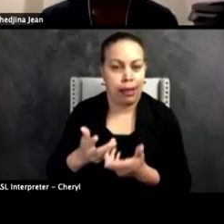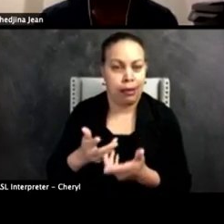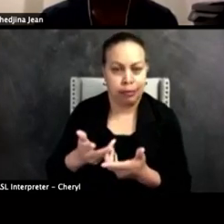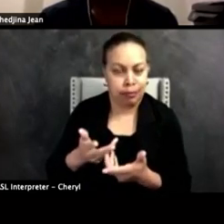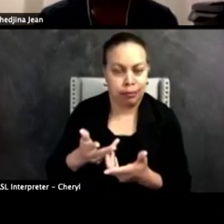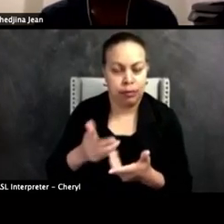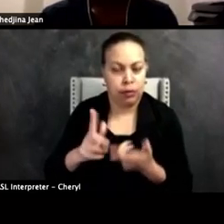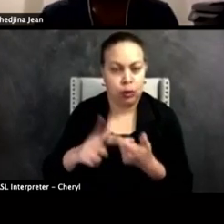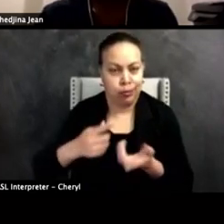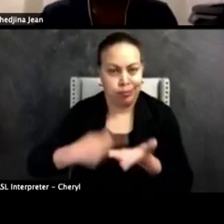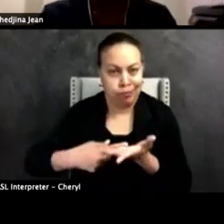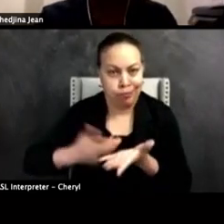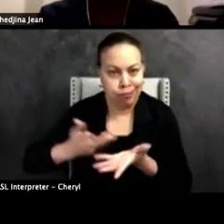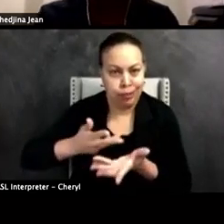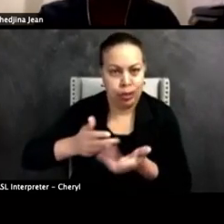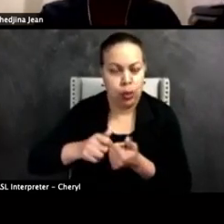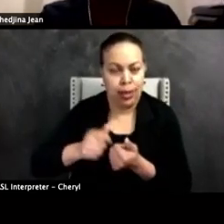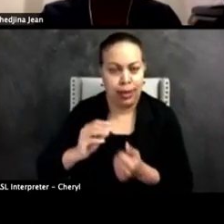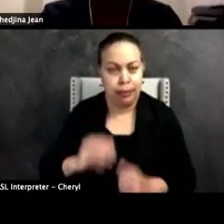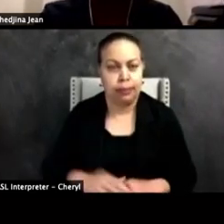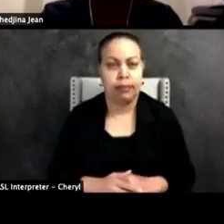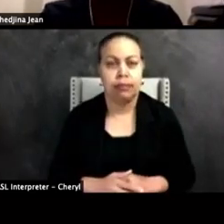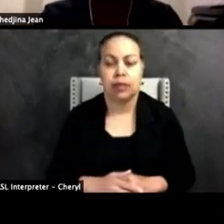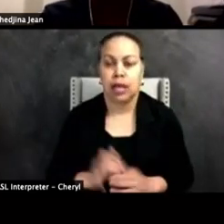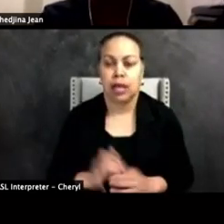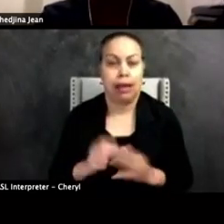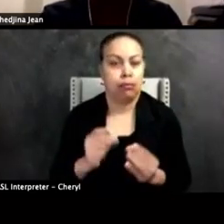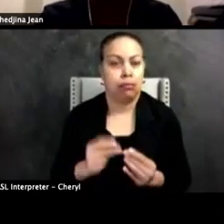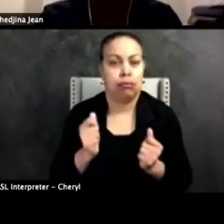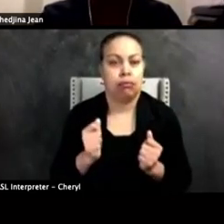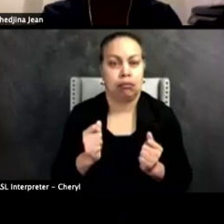conversation. That was a split second